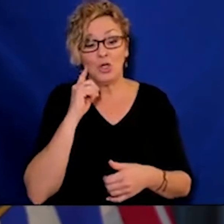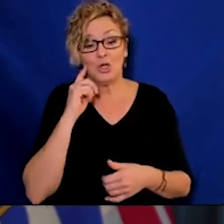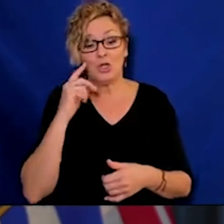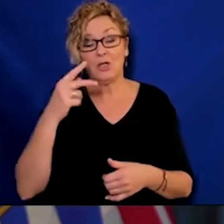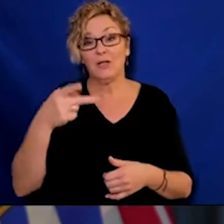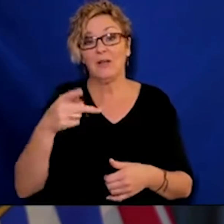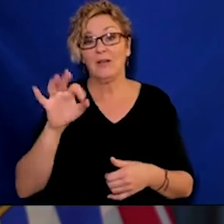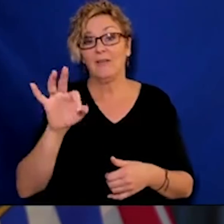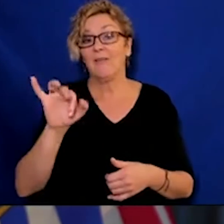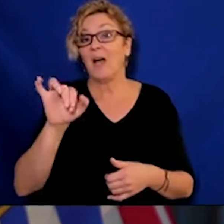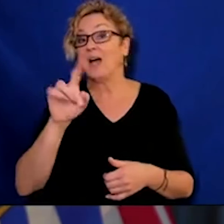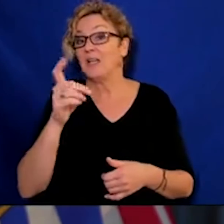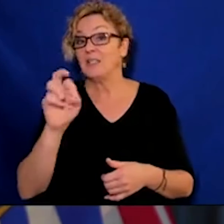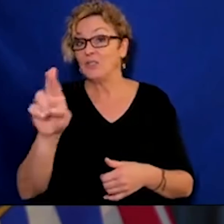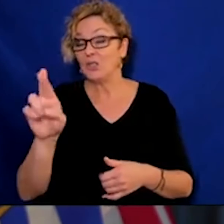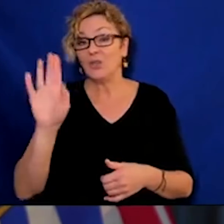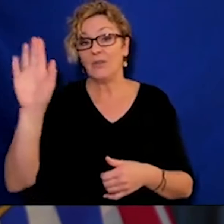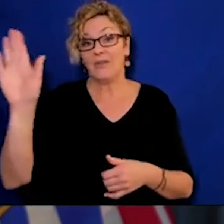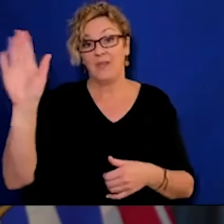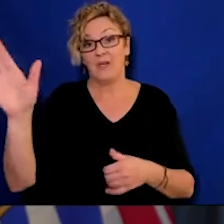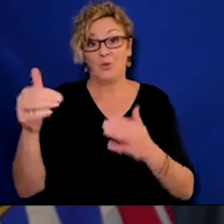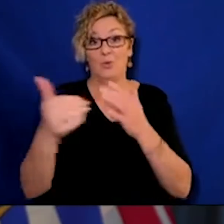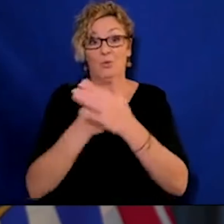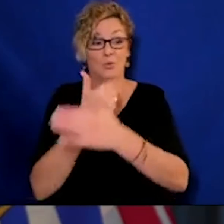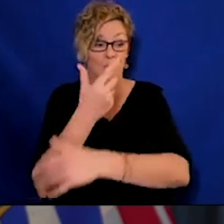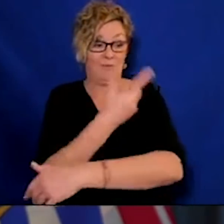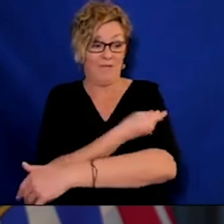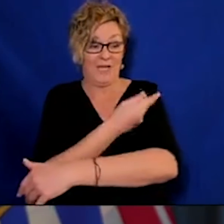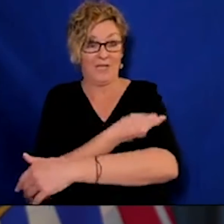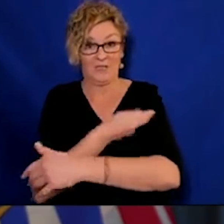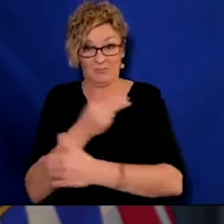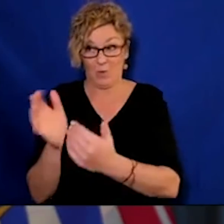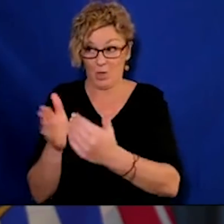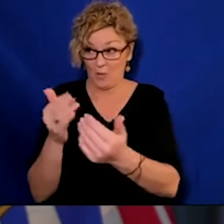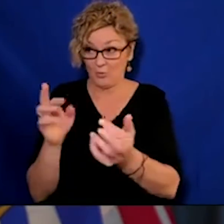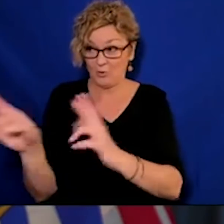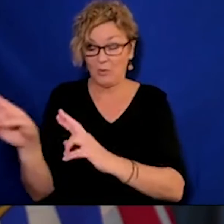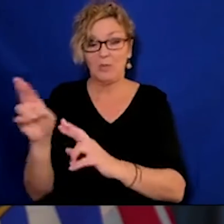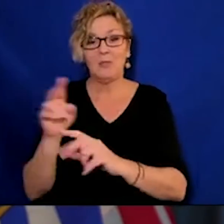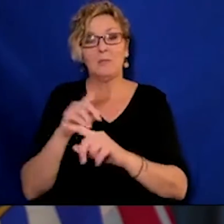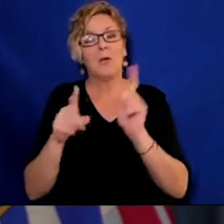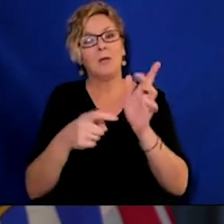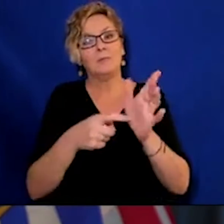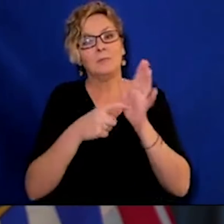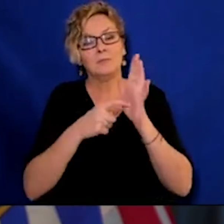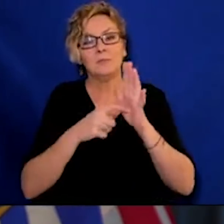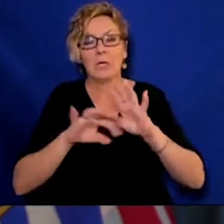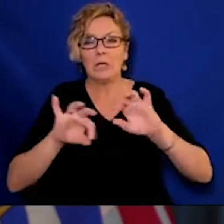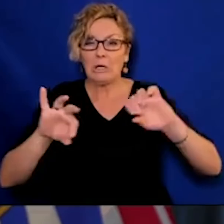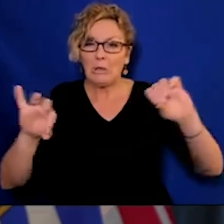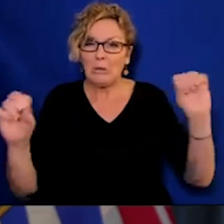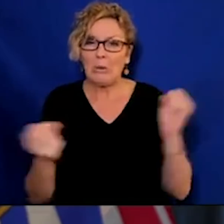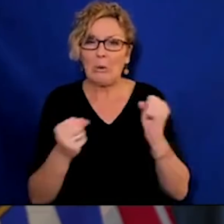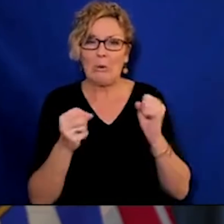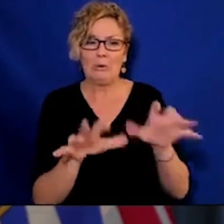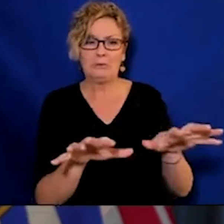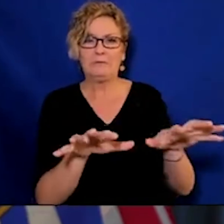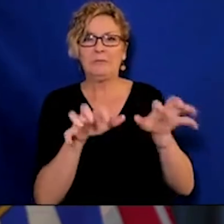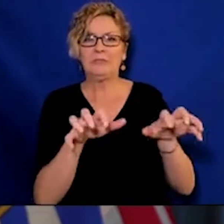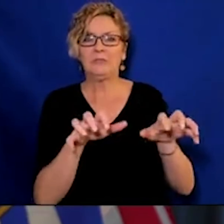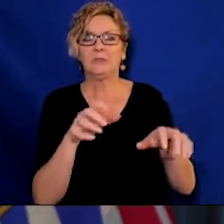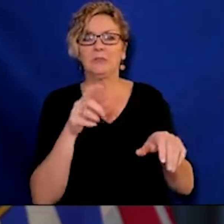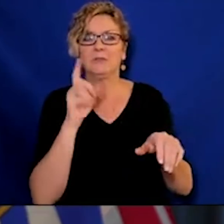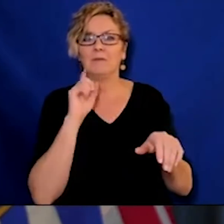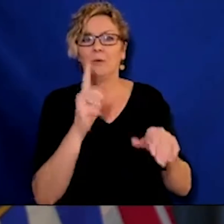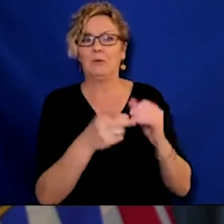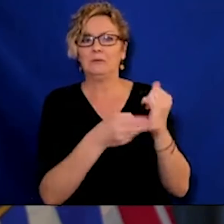-low temperature and there is a whole delivery system for how that will work and it is a bit of a fussy vaccine